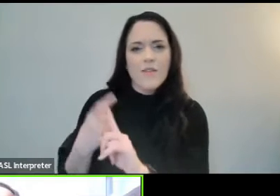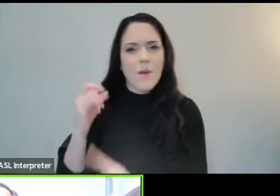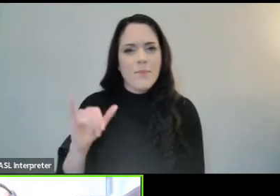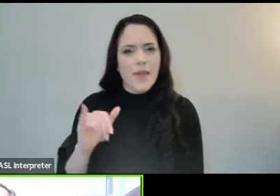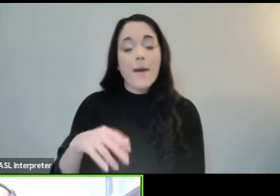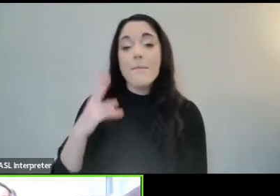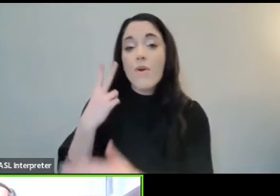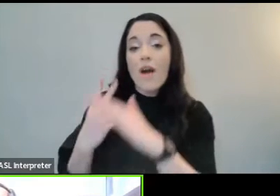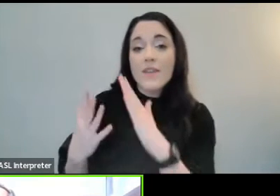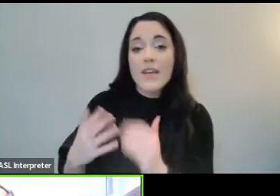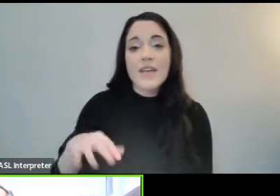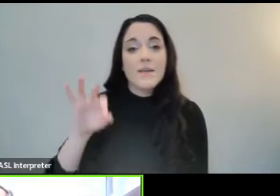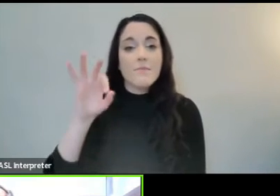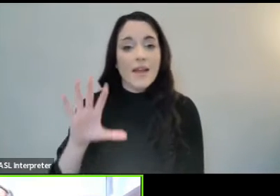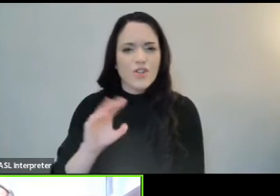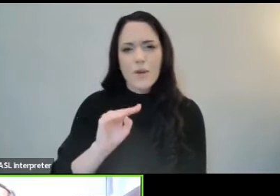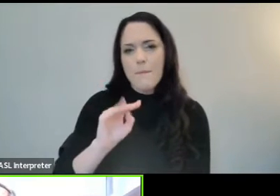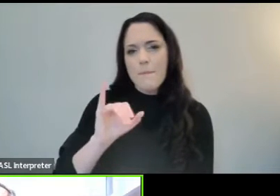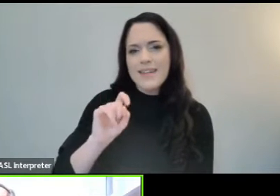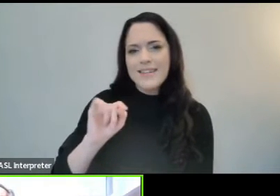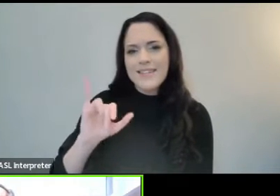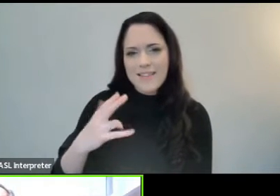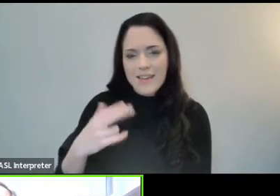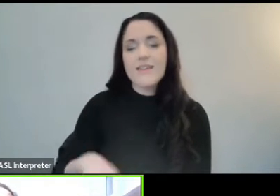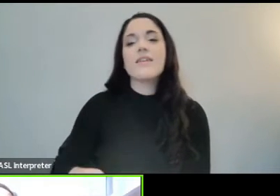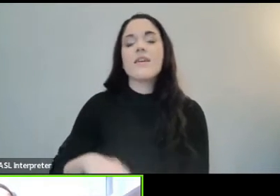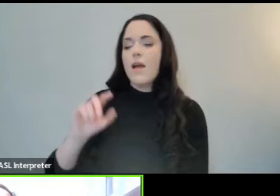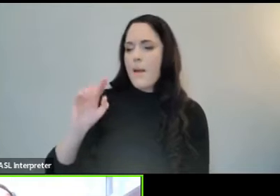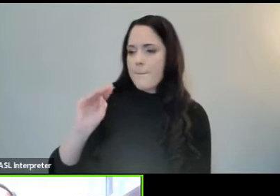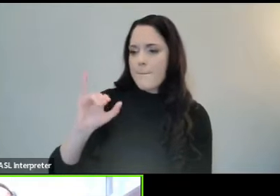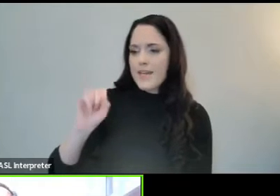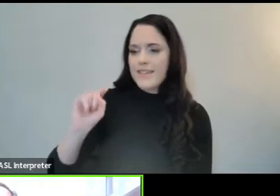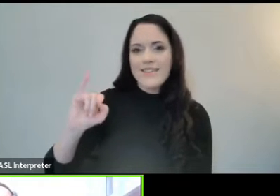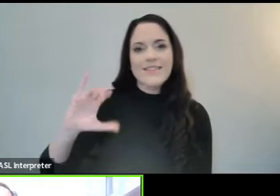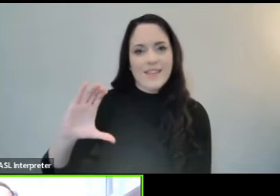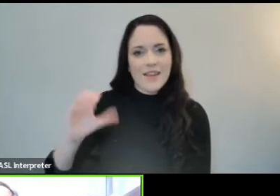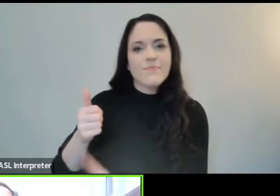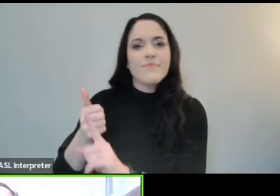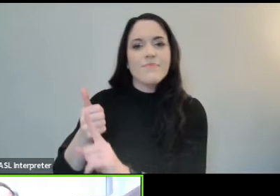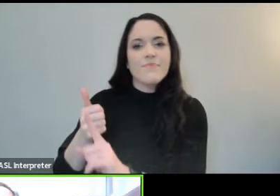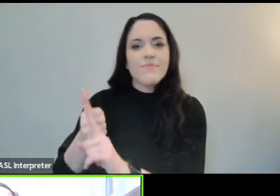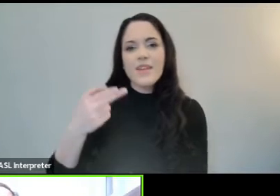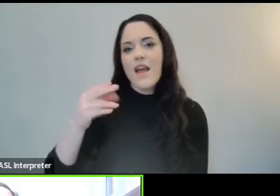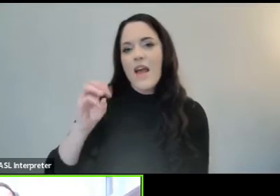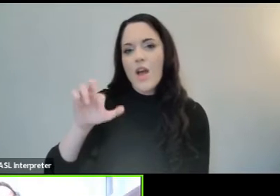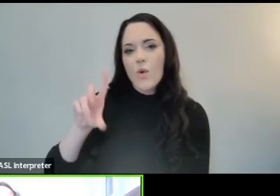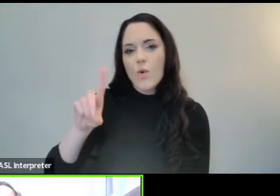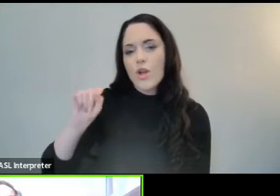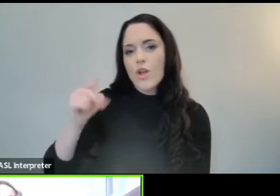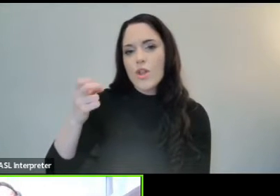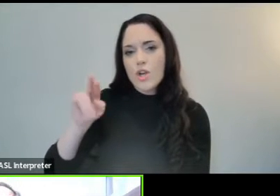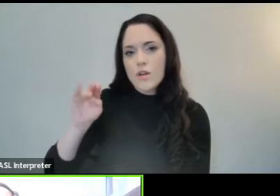pastor, Howard Thurman, a spiritual activist who deeply influenced the work of